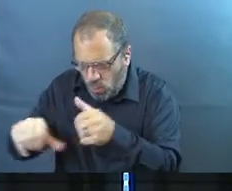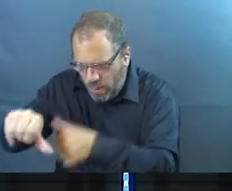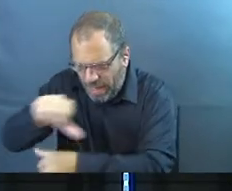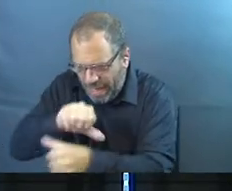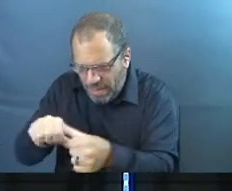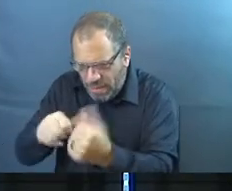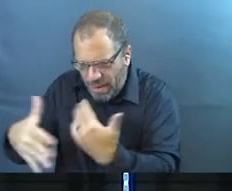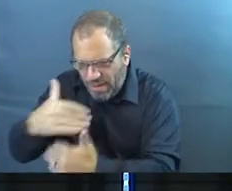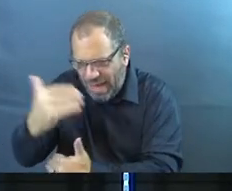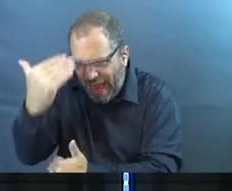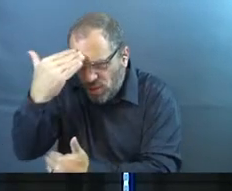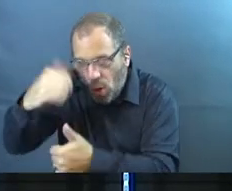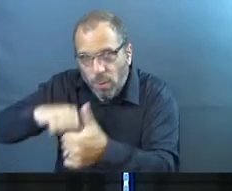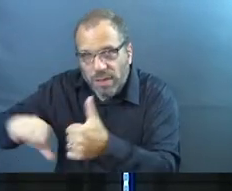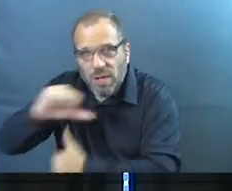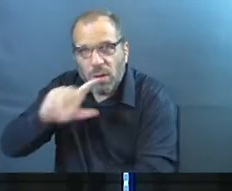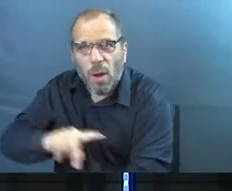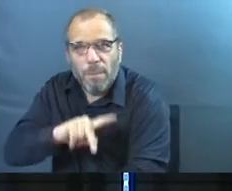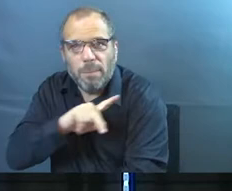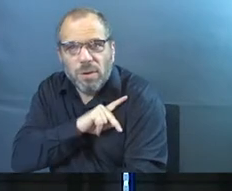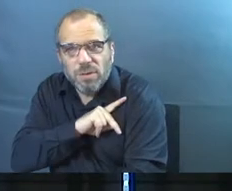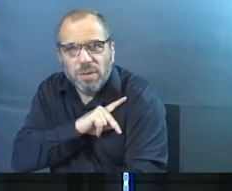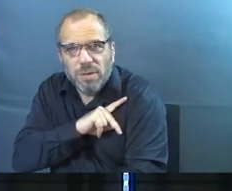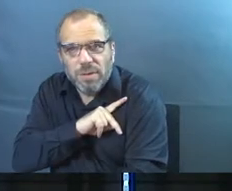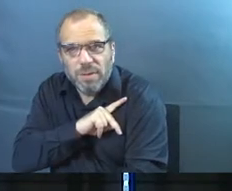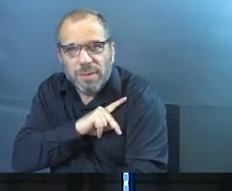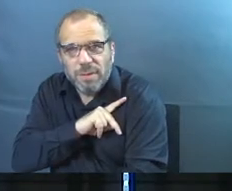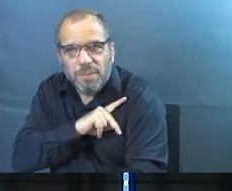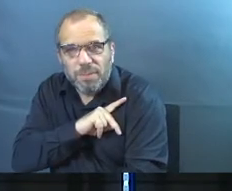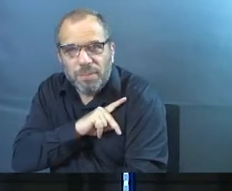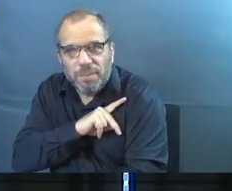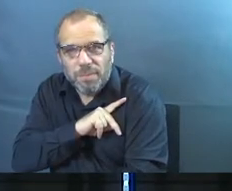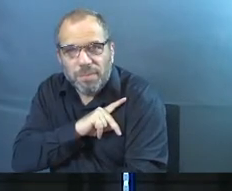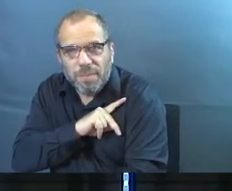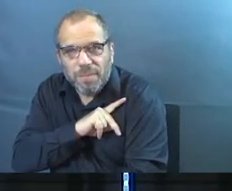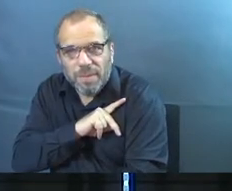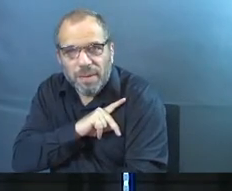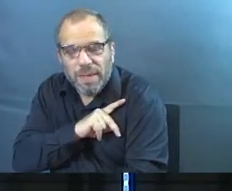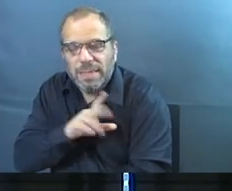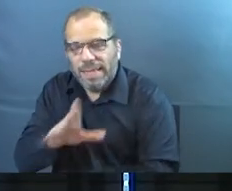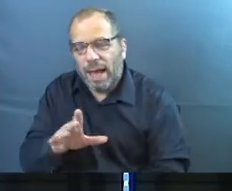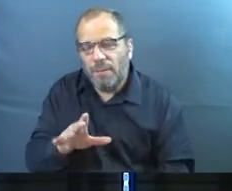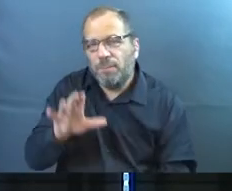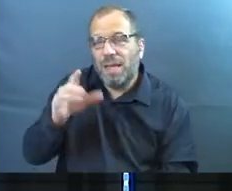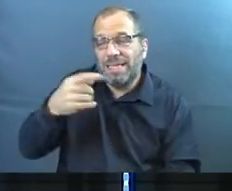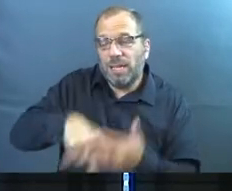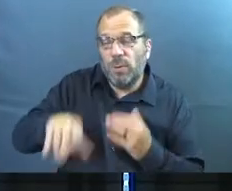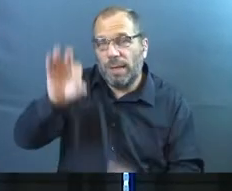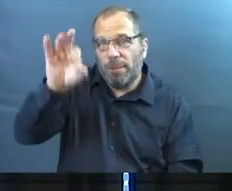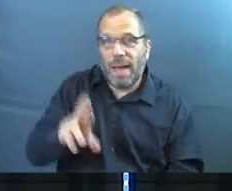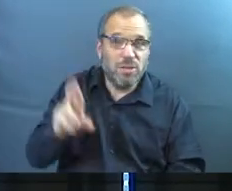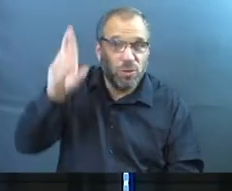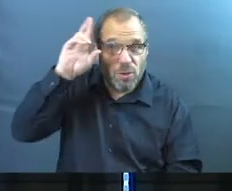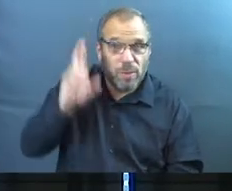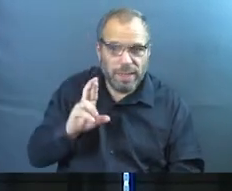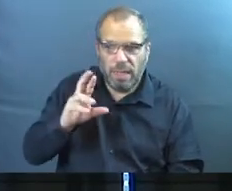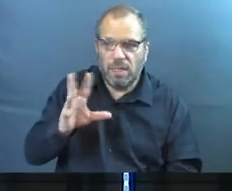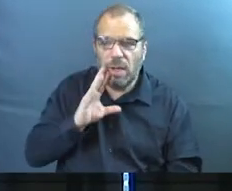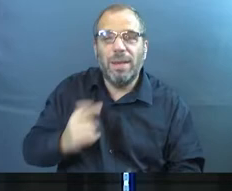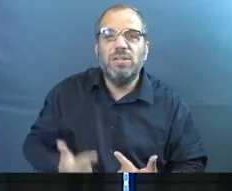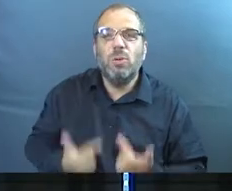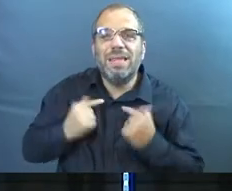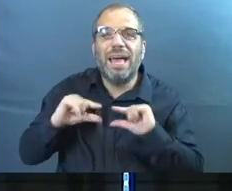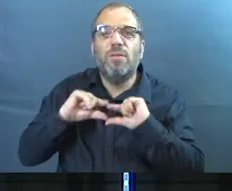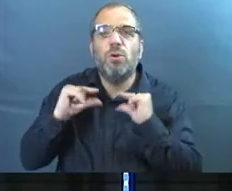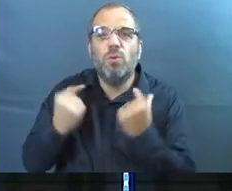and get to know each other. Because rows don't know. Pastor Ricky actually is going to speak next week on getting into a life